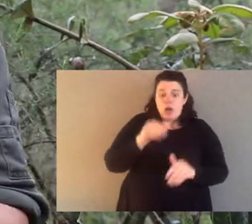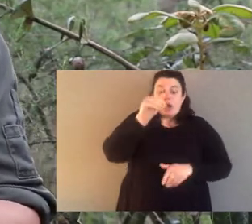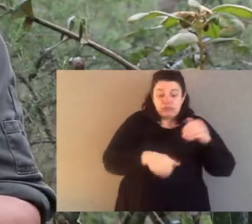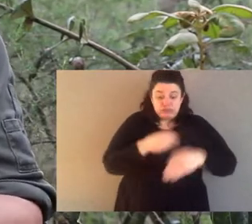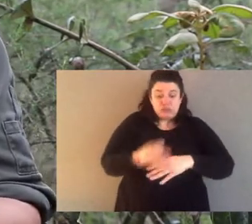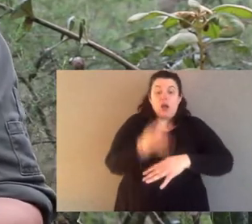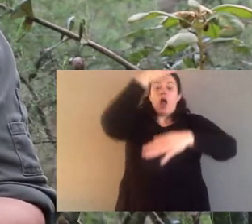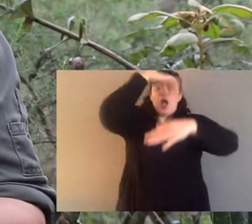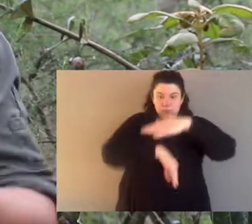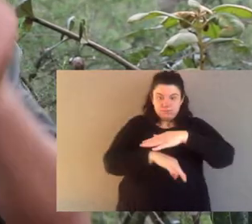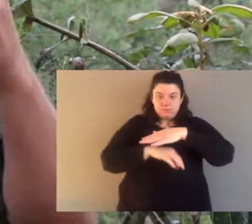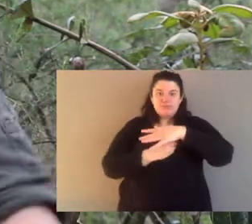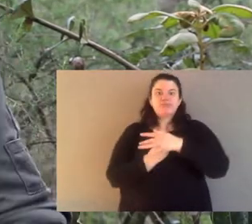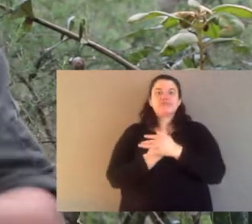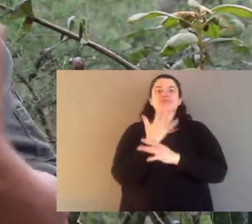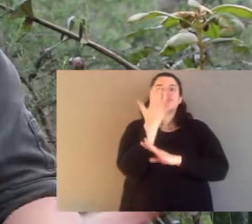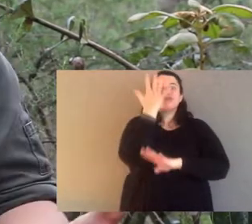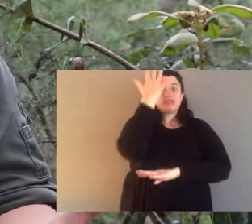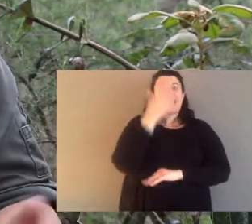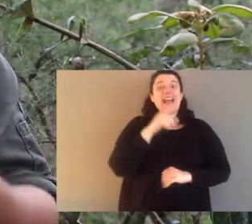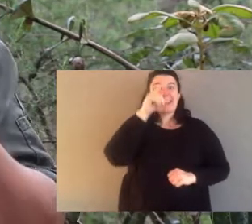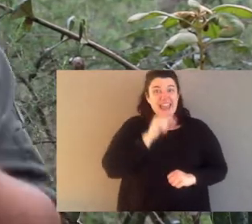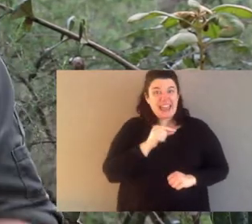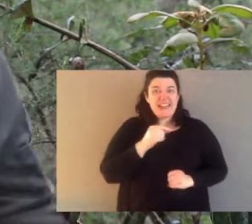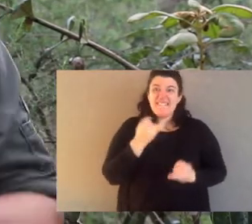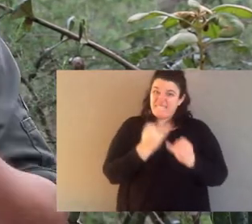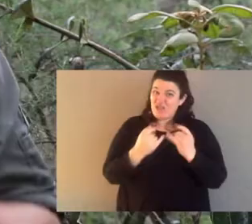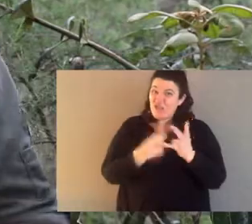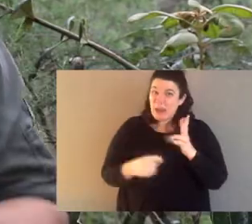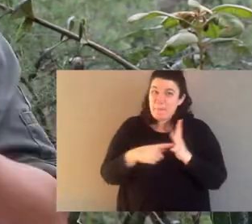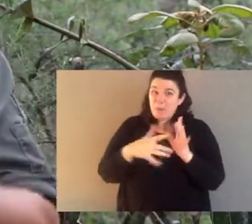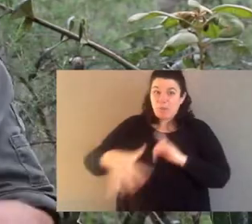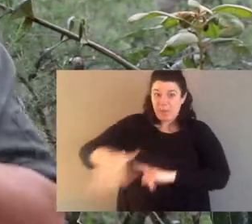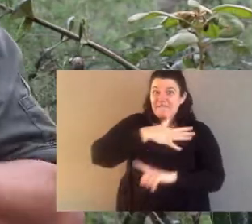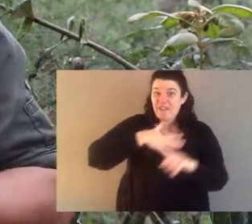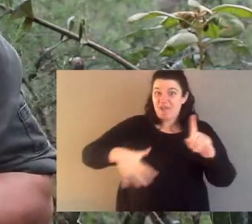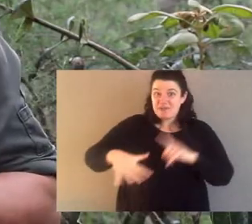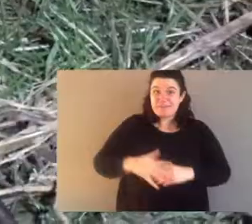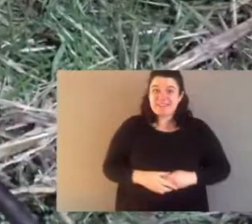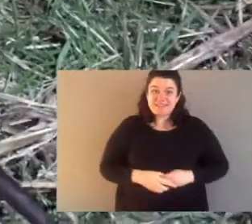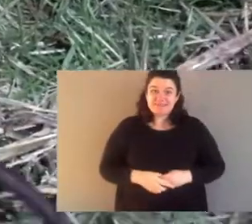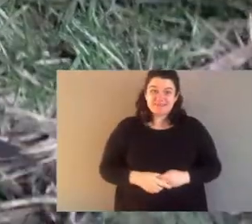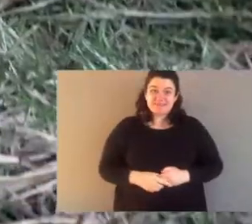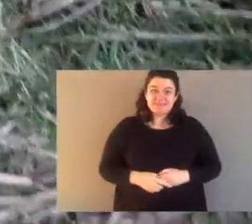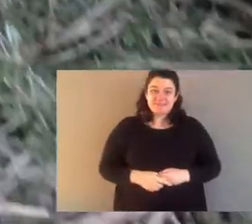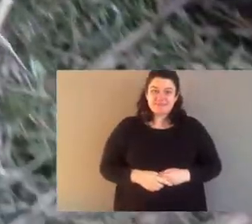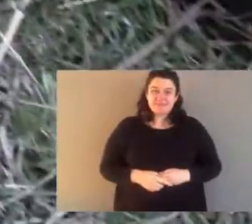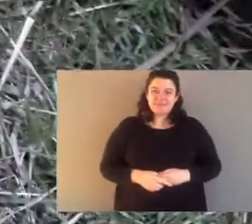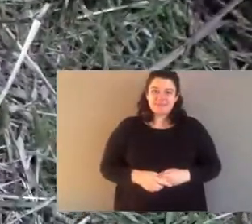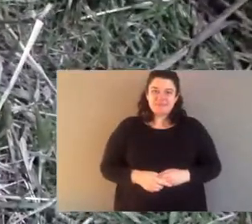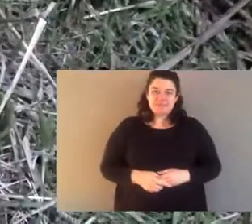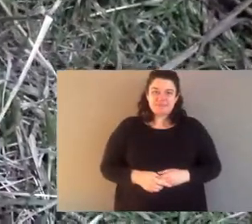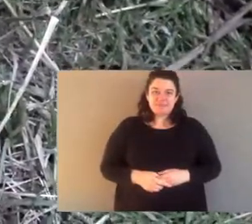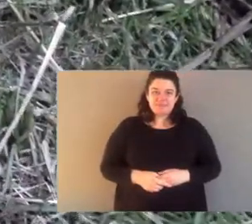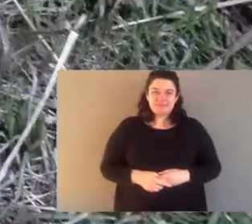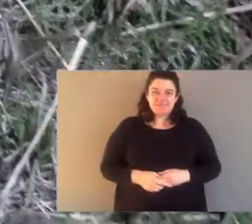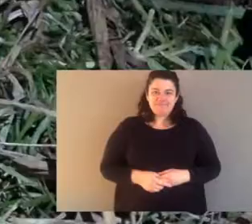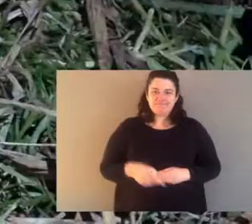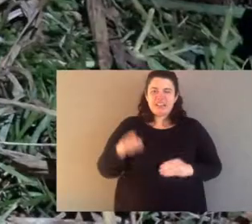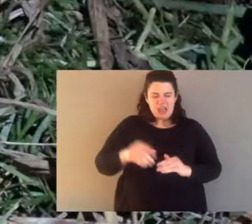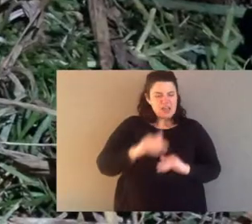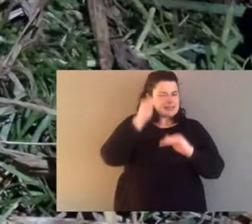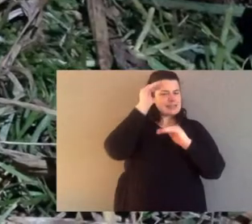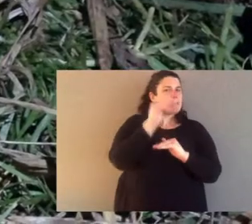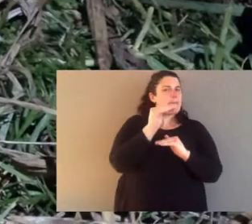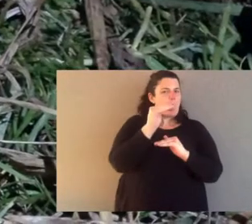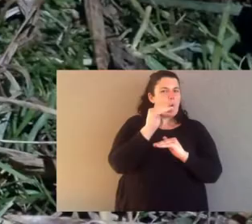to germinate, but they need to be buried. And the potteroo does that. It's a really important environmental role. Potteroos fall in what's called the